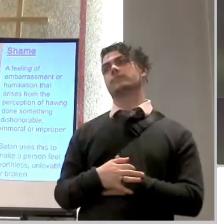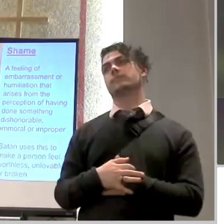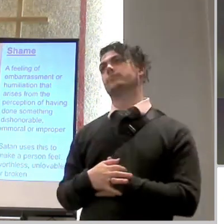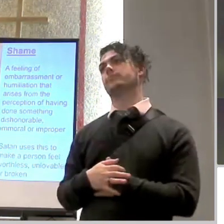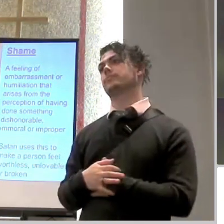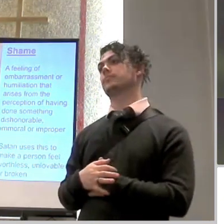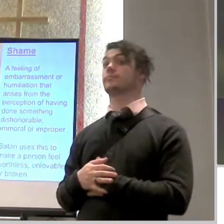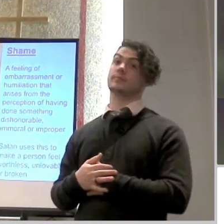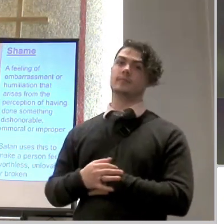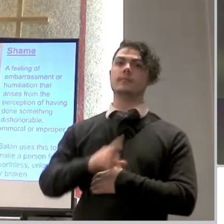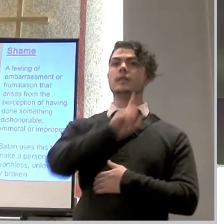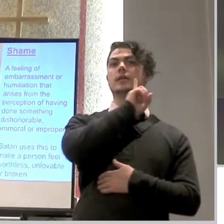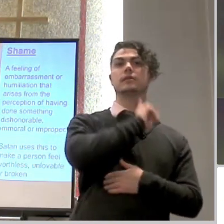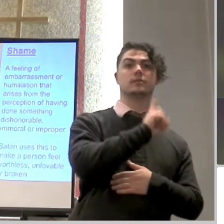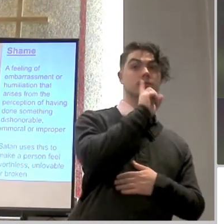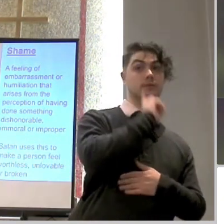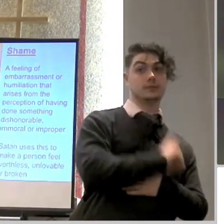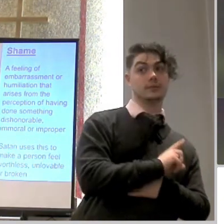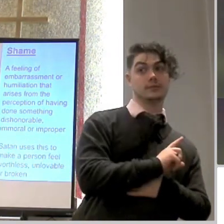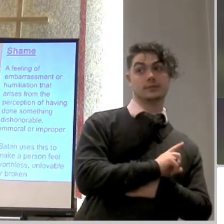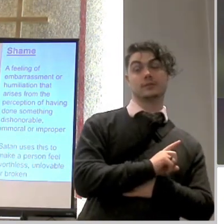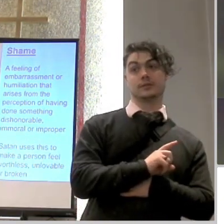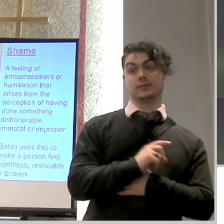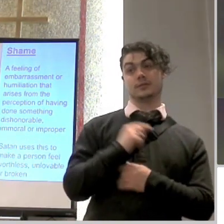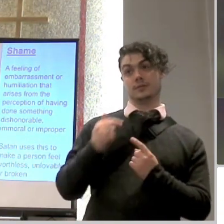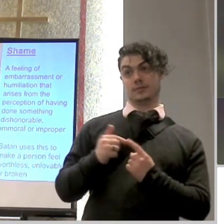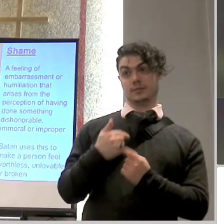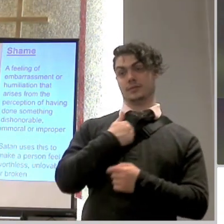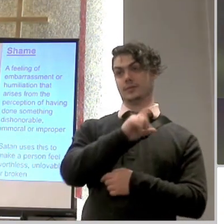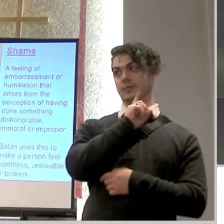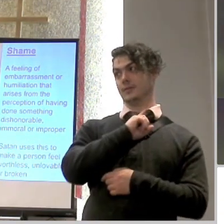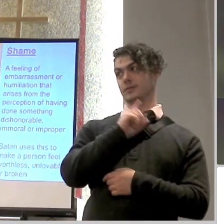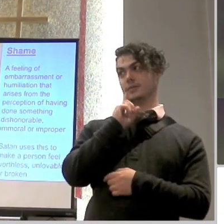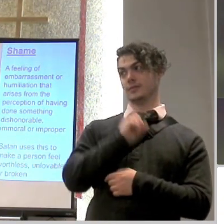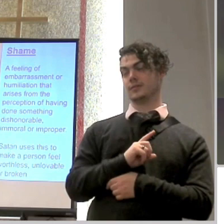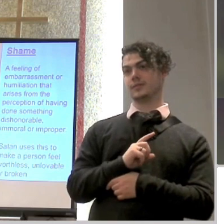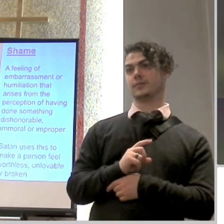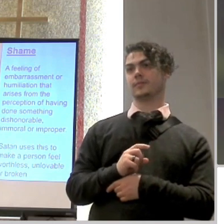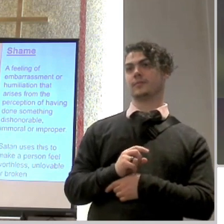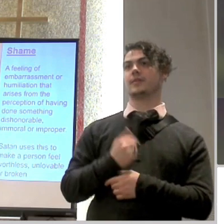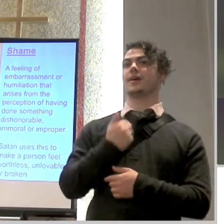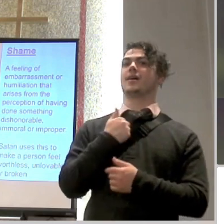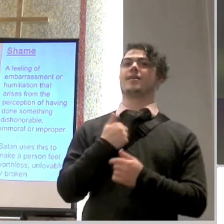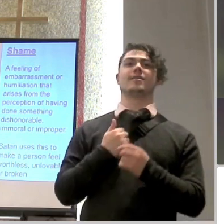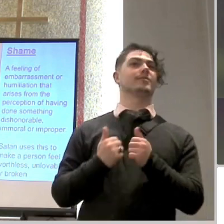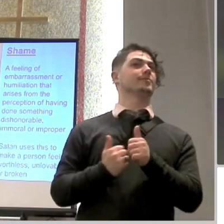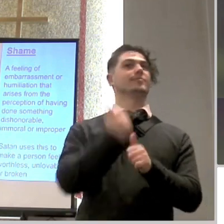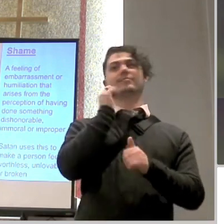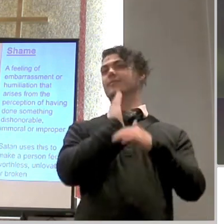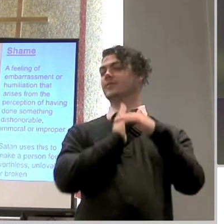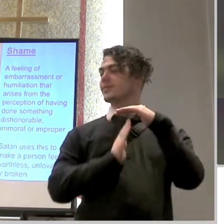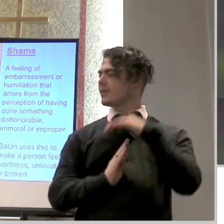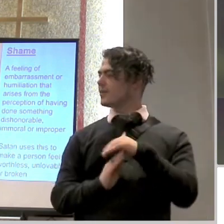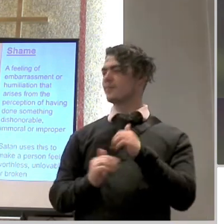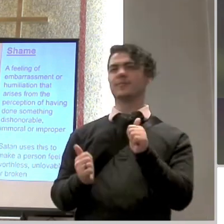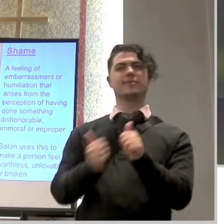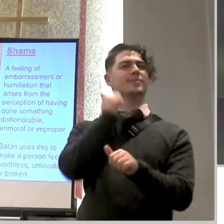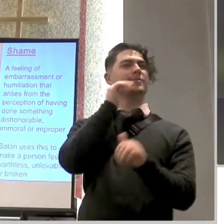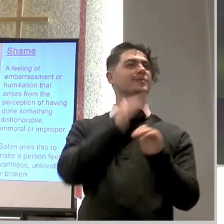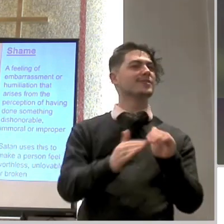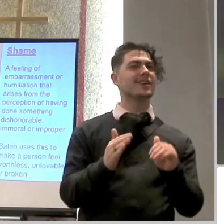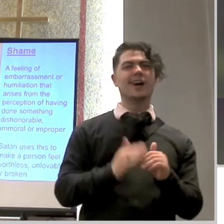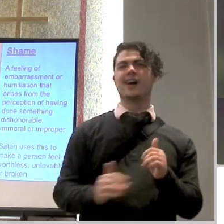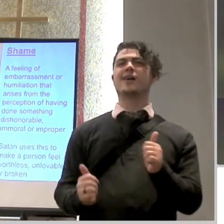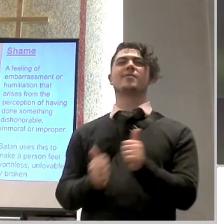single to married i always joke and say when i was a single man i was the most humble the most kind the most